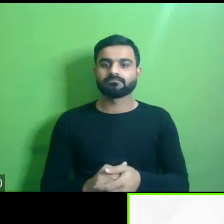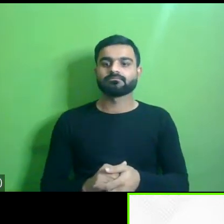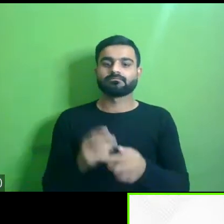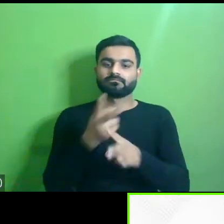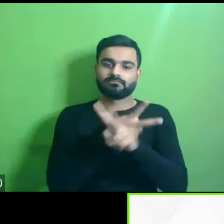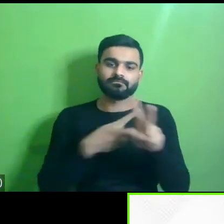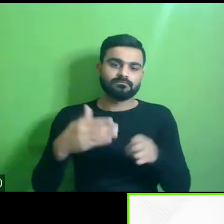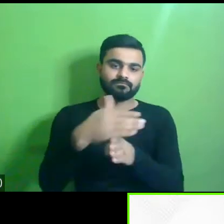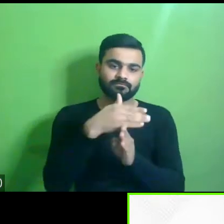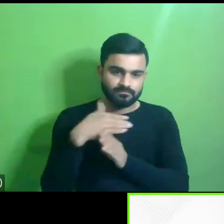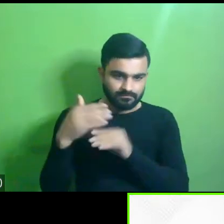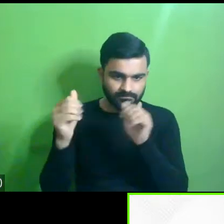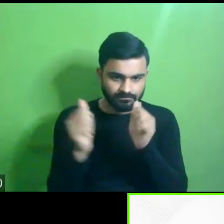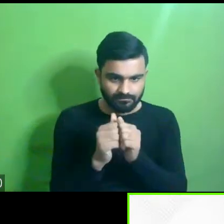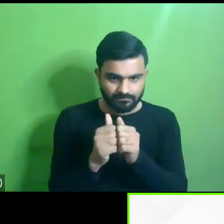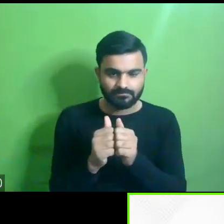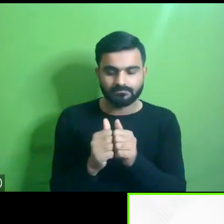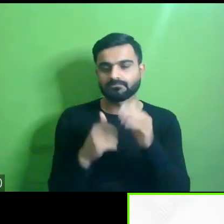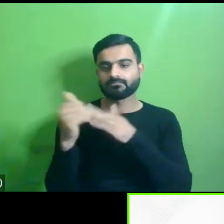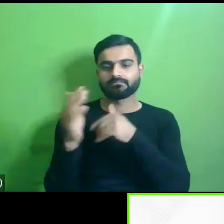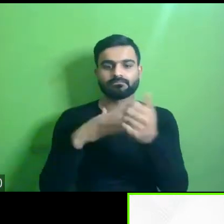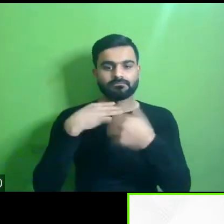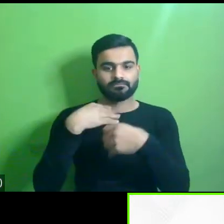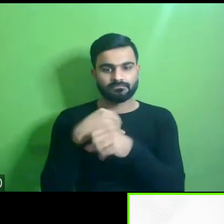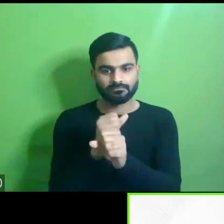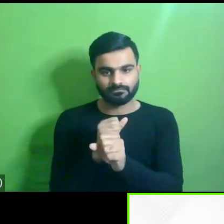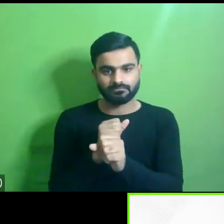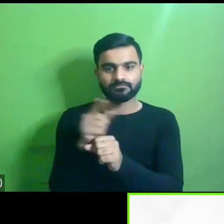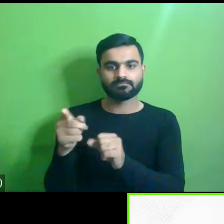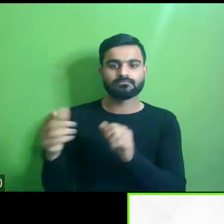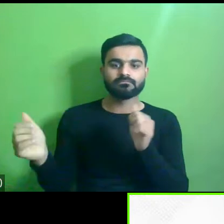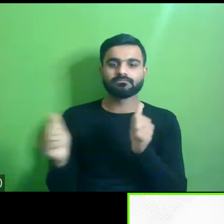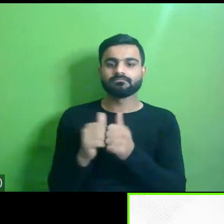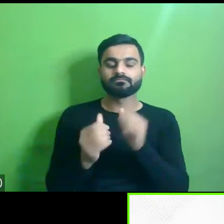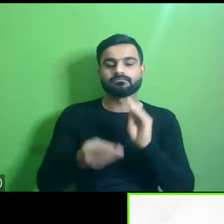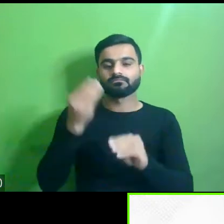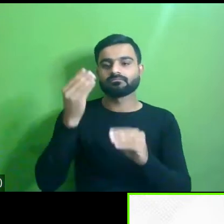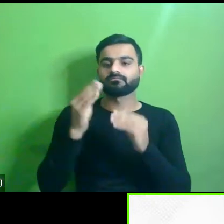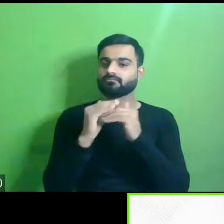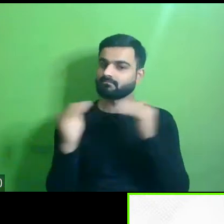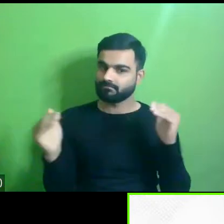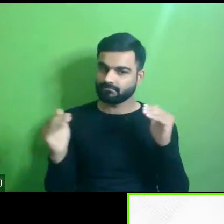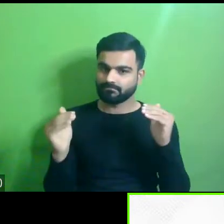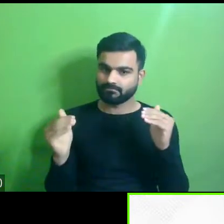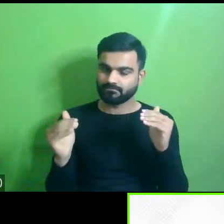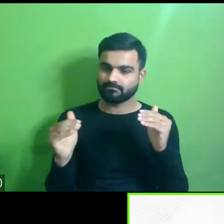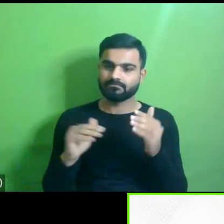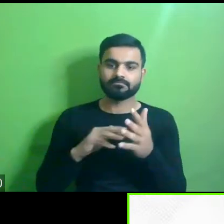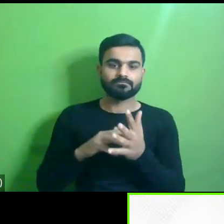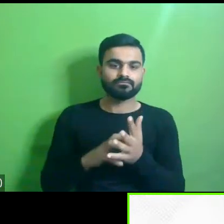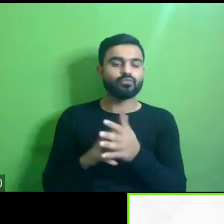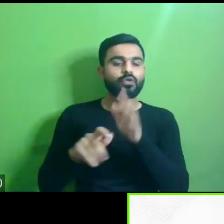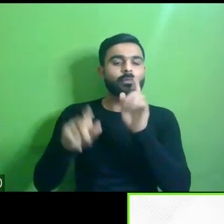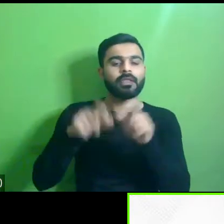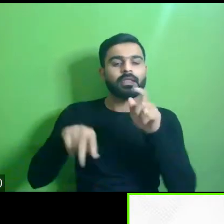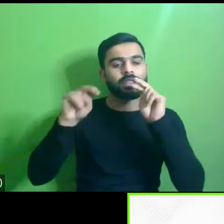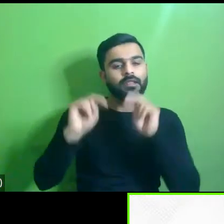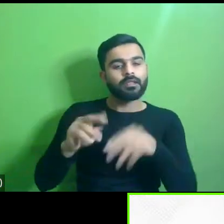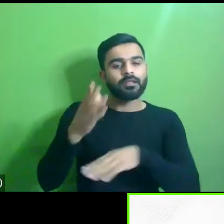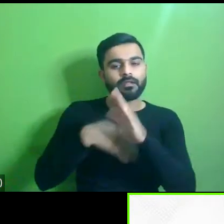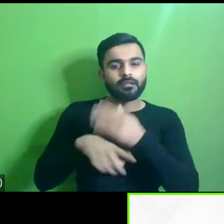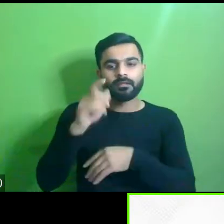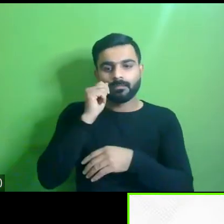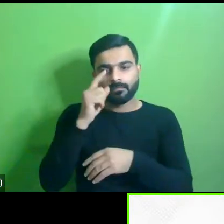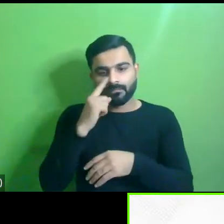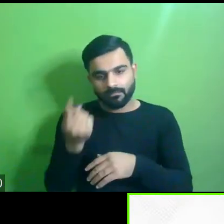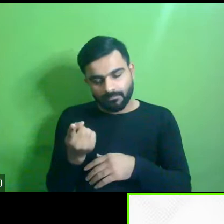stakeholders um building the capacities uh to be more equate with the needs of persons with disabilities uh gender